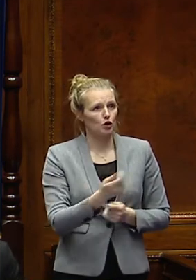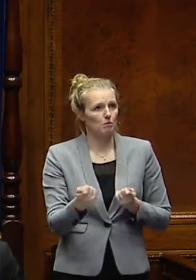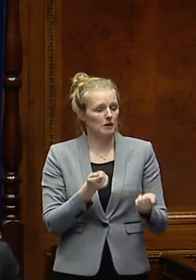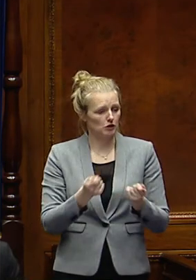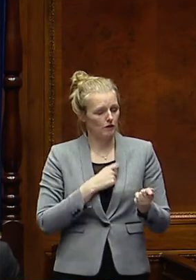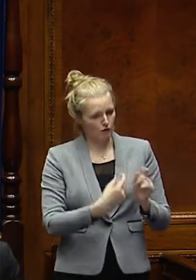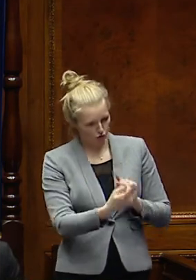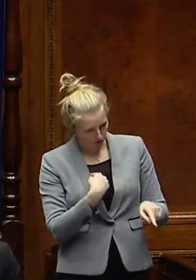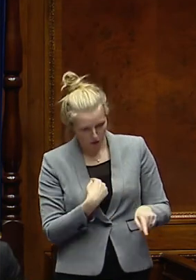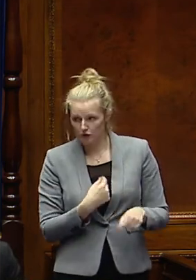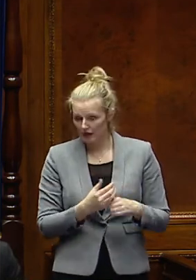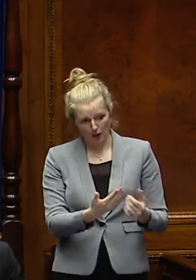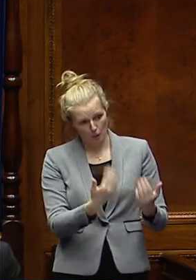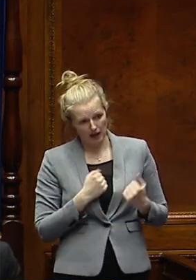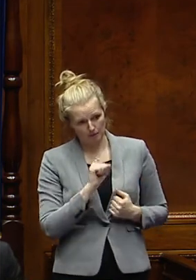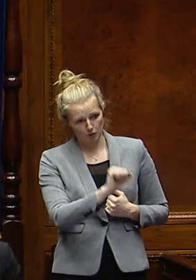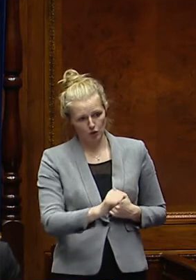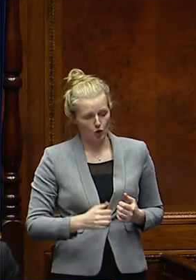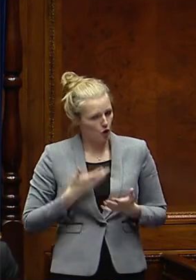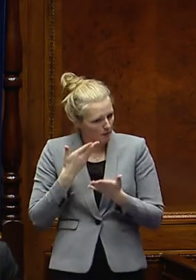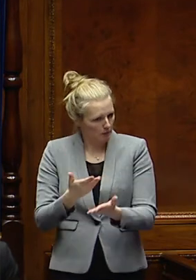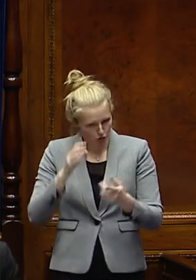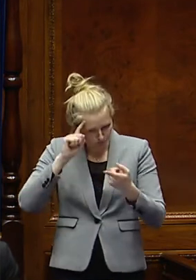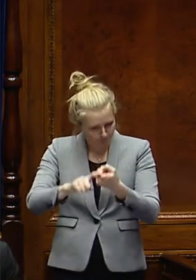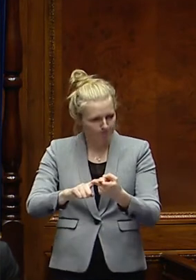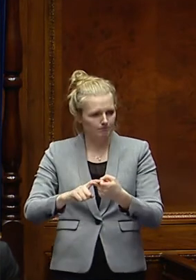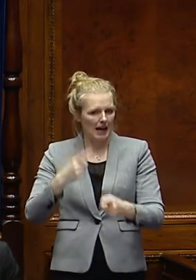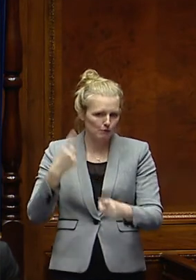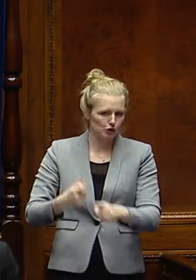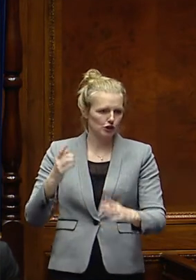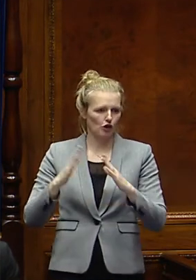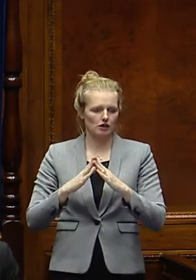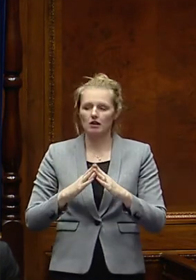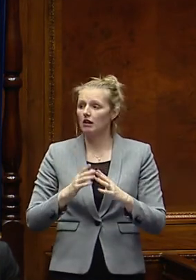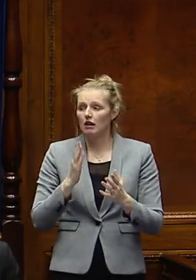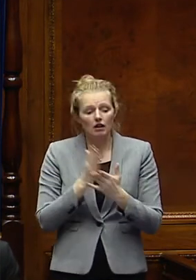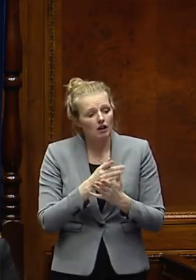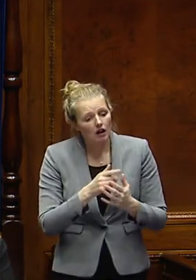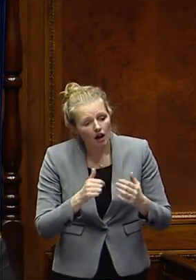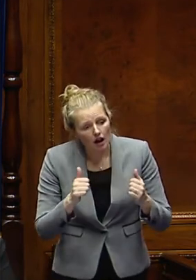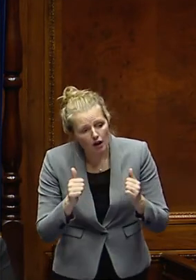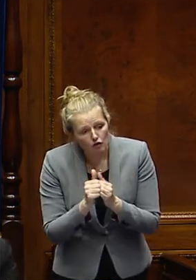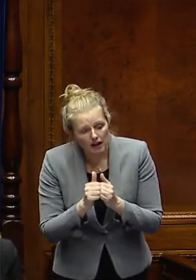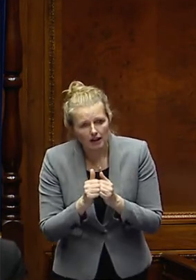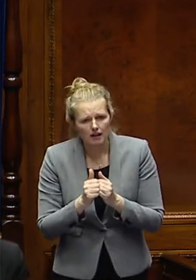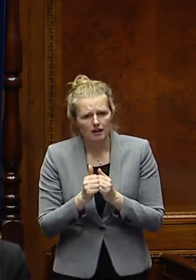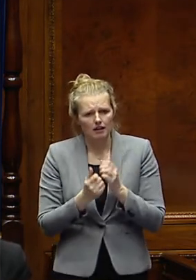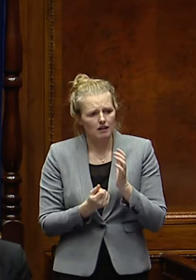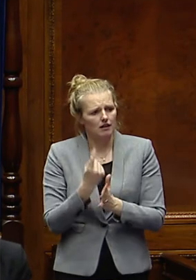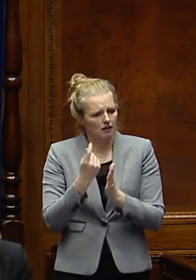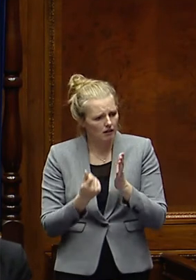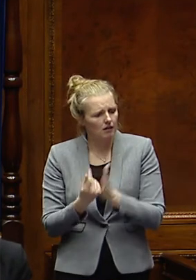that response and I welcome that commitment. I am sure the Minister would agree with me that quite often emergency